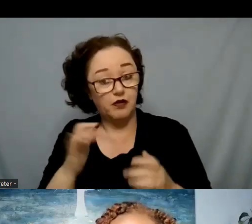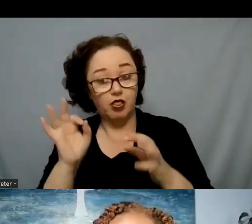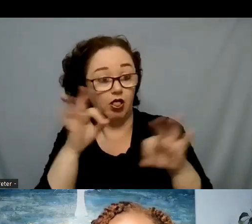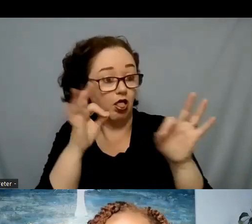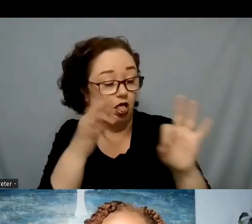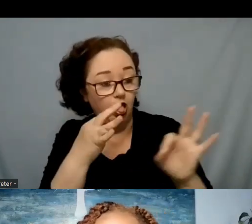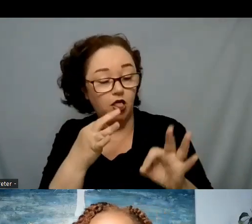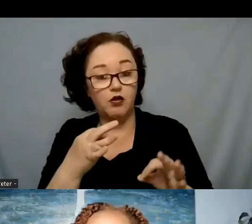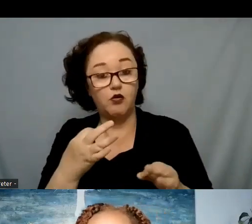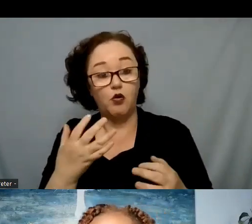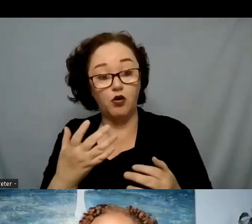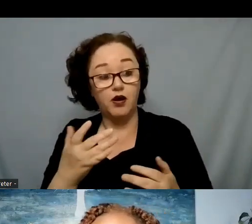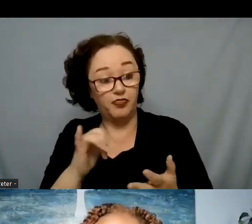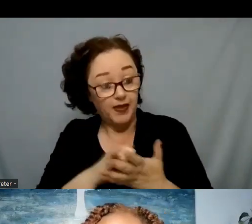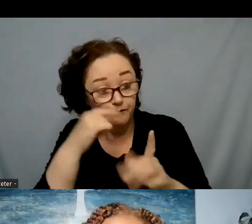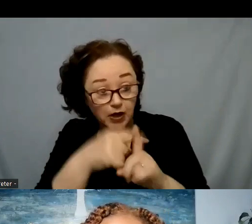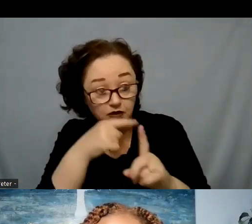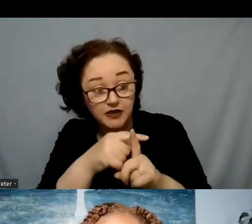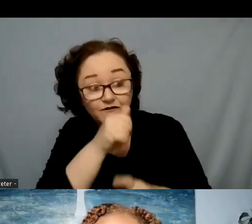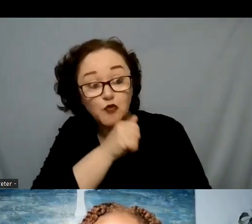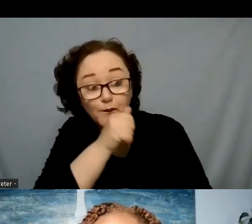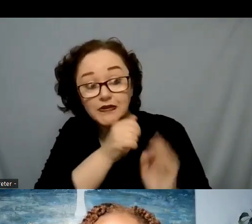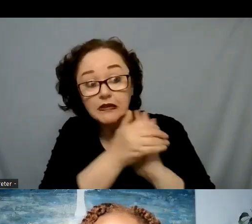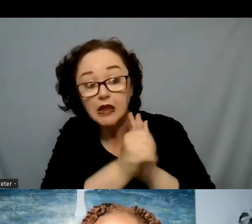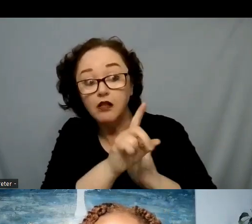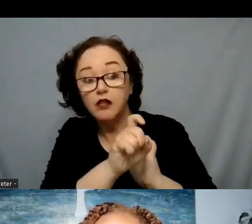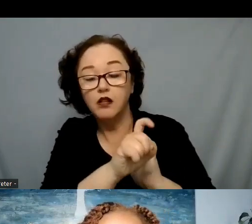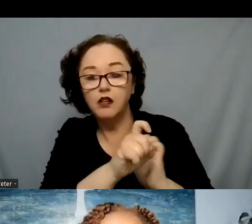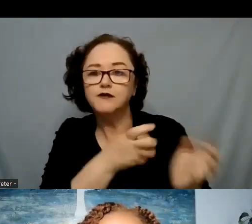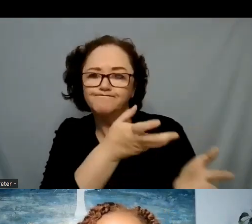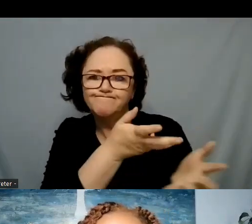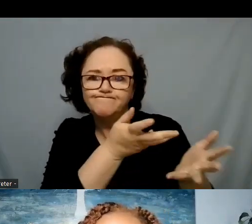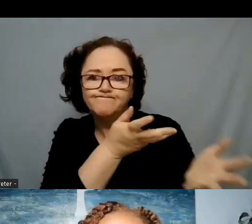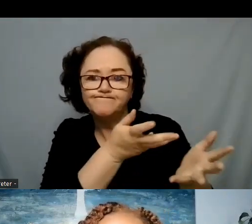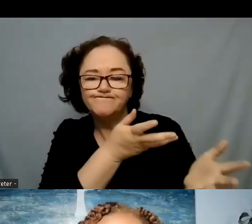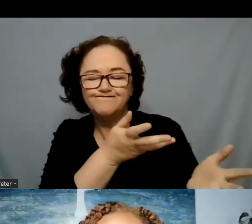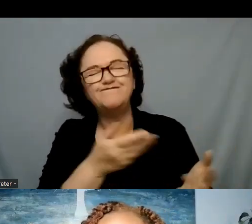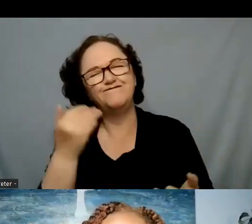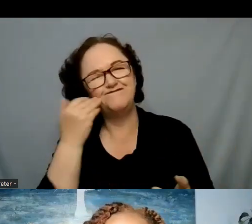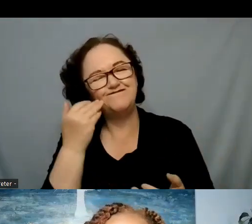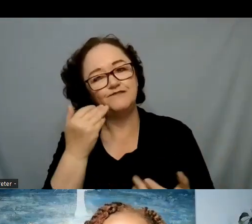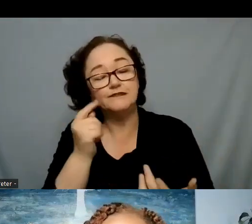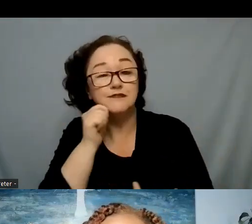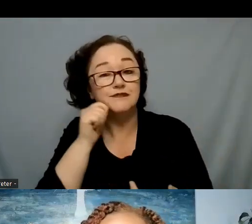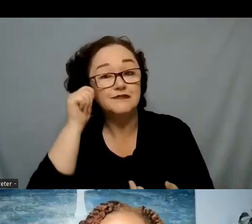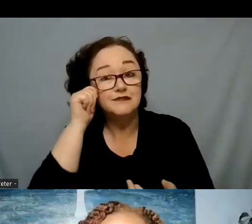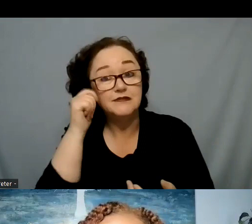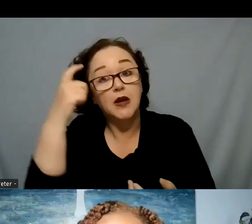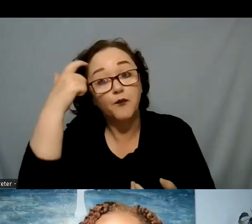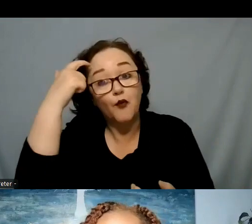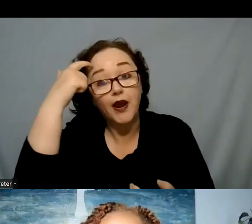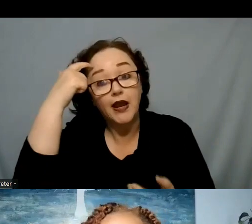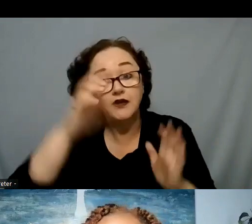this a positive coping skill and then also with because teens they have a developing brain and they are prone to